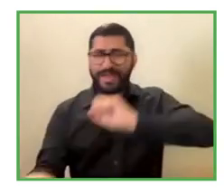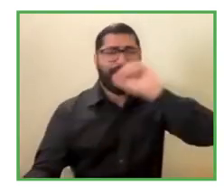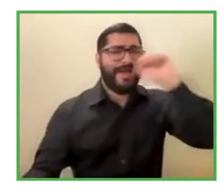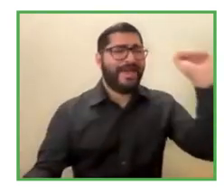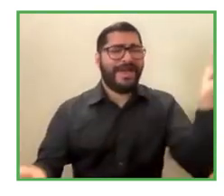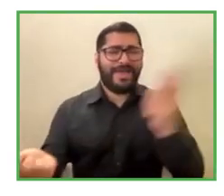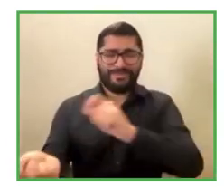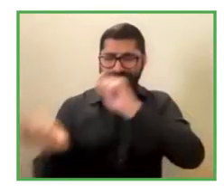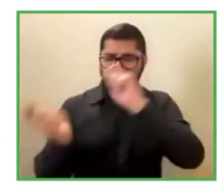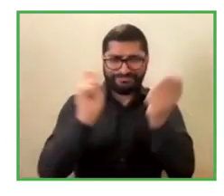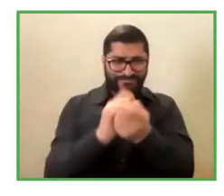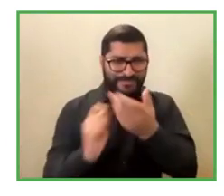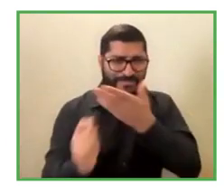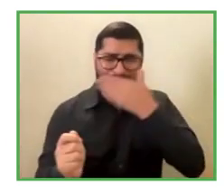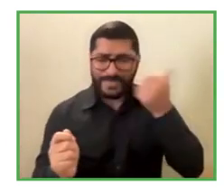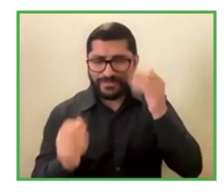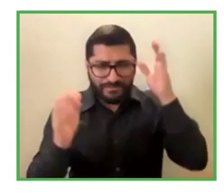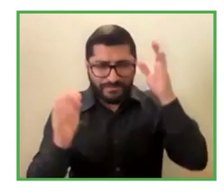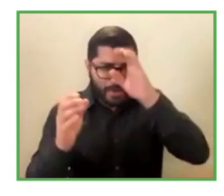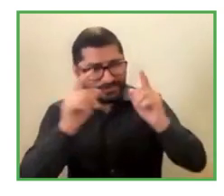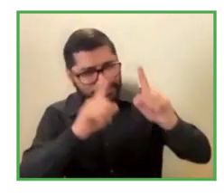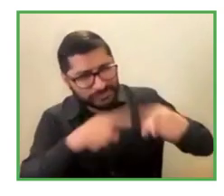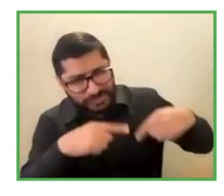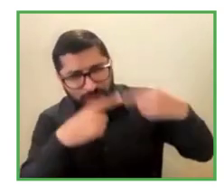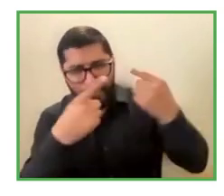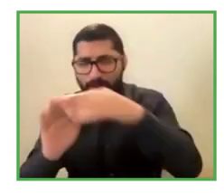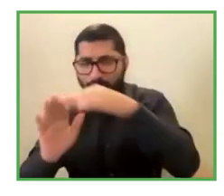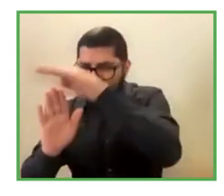in their classrooms.